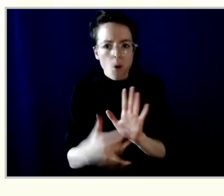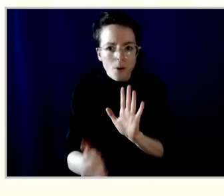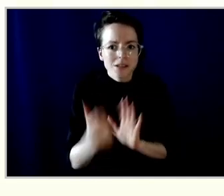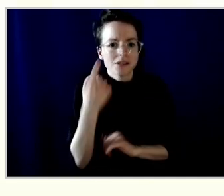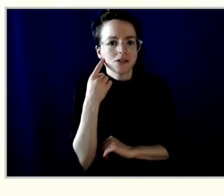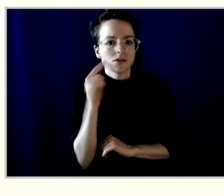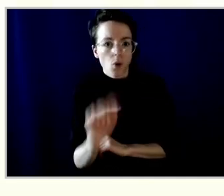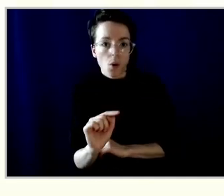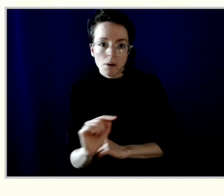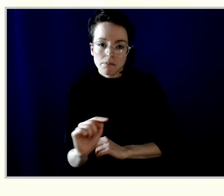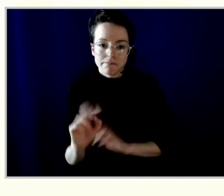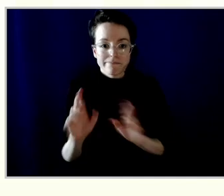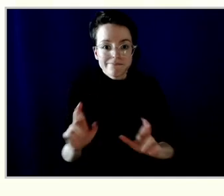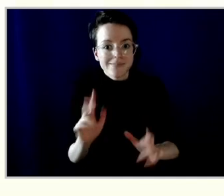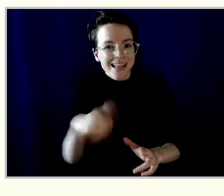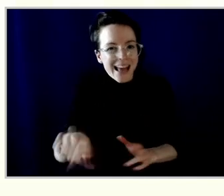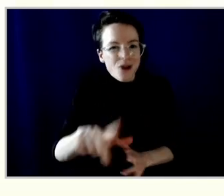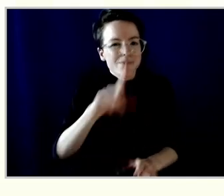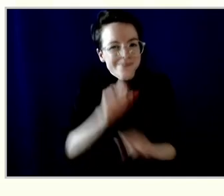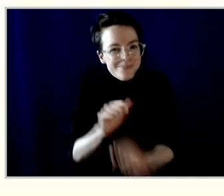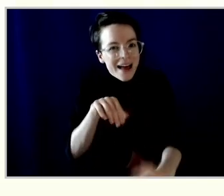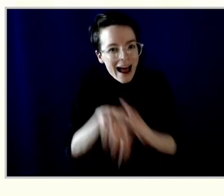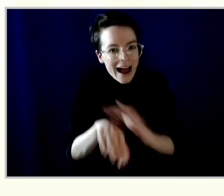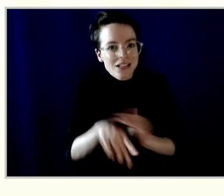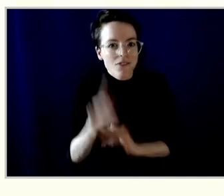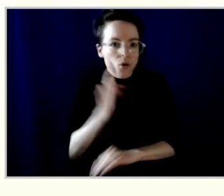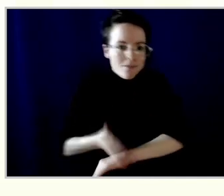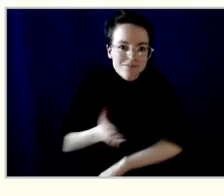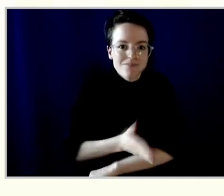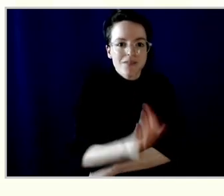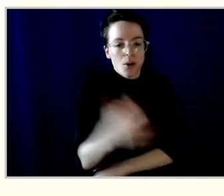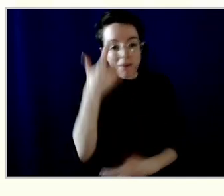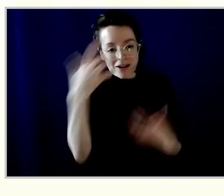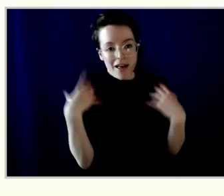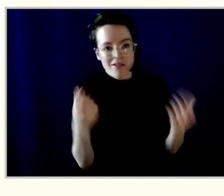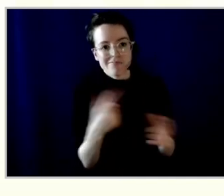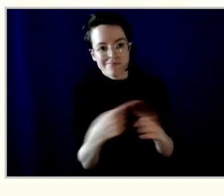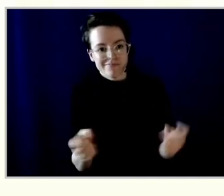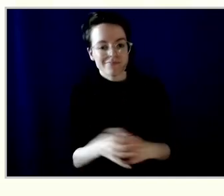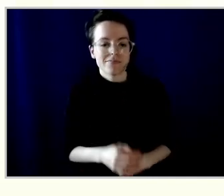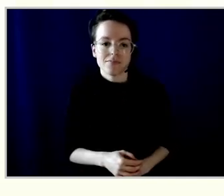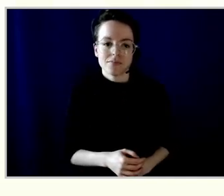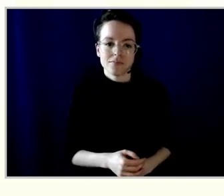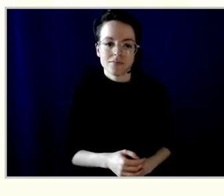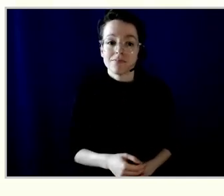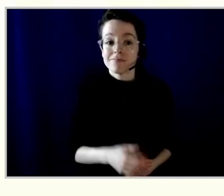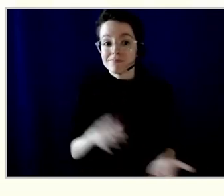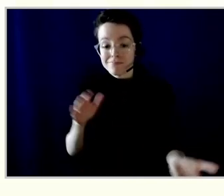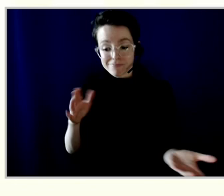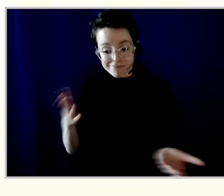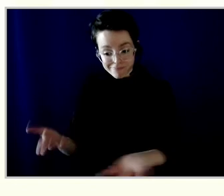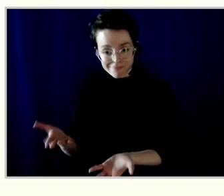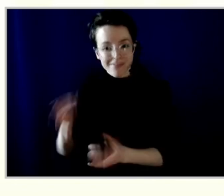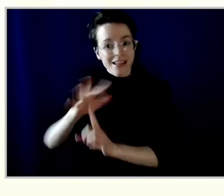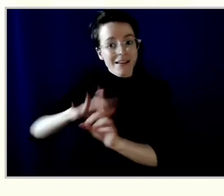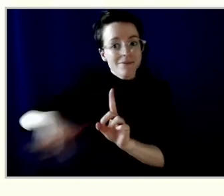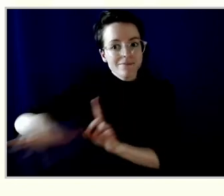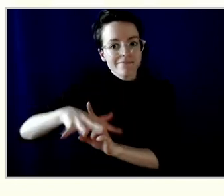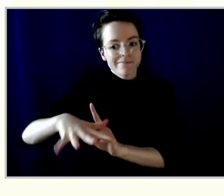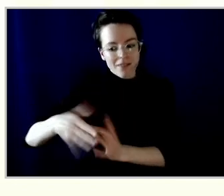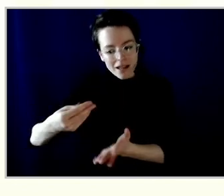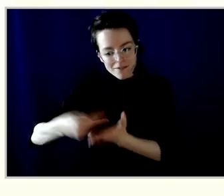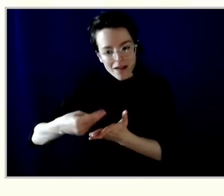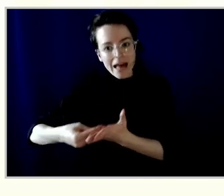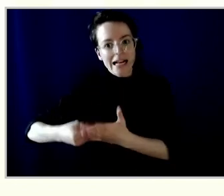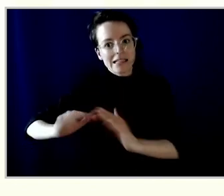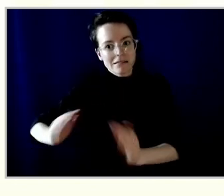And then specifically with respect to looking at the current external environment, inflationary pressures, you as I said in the first question period,